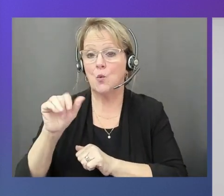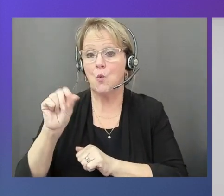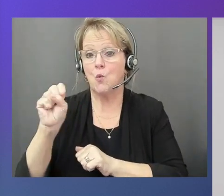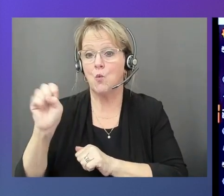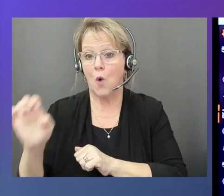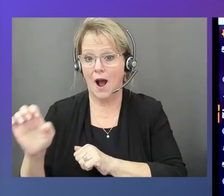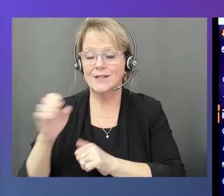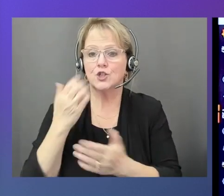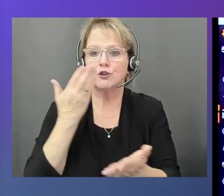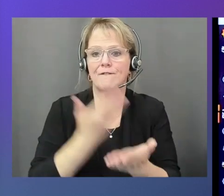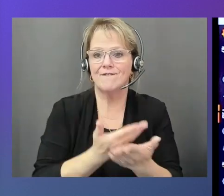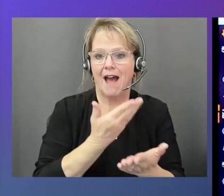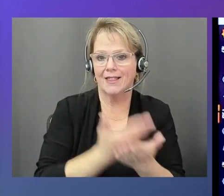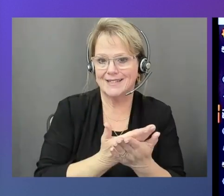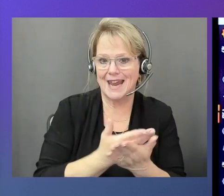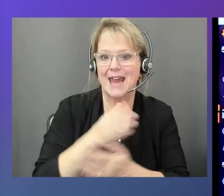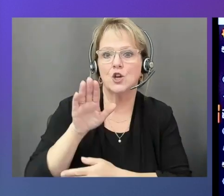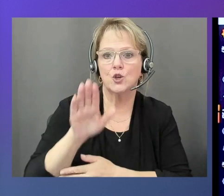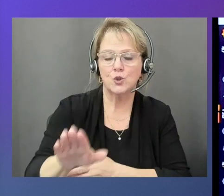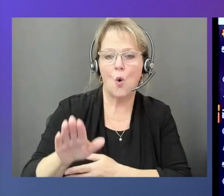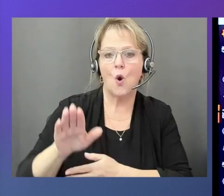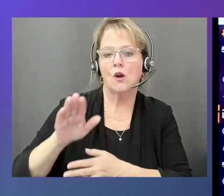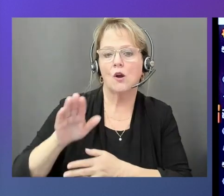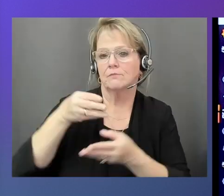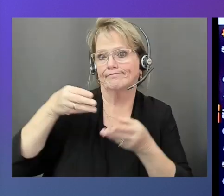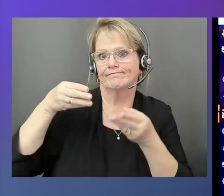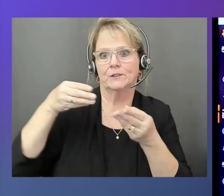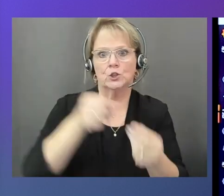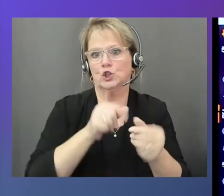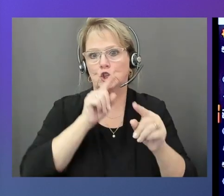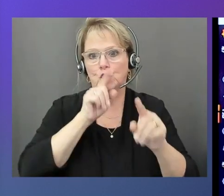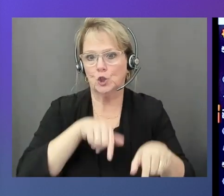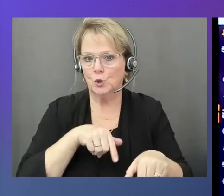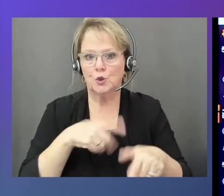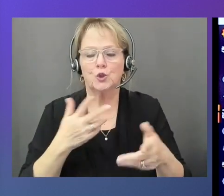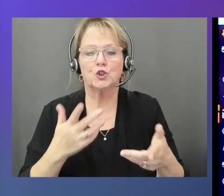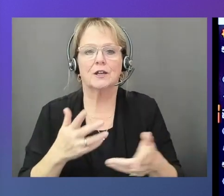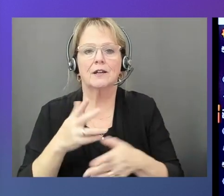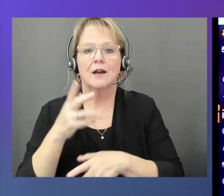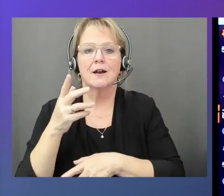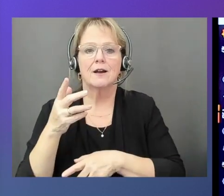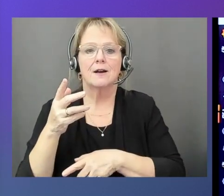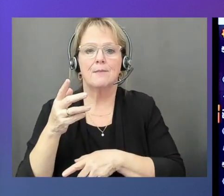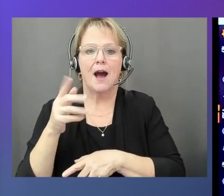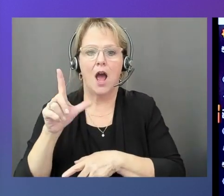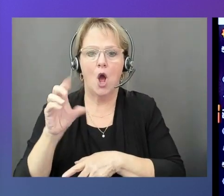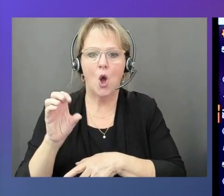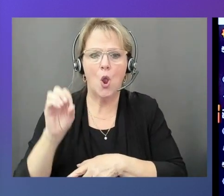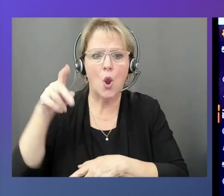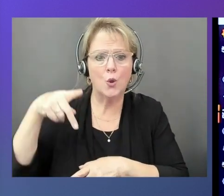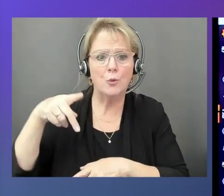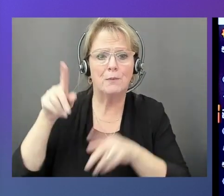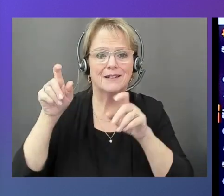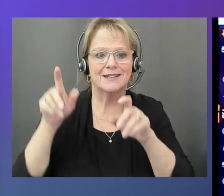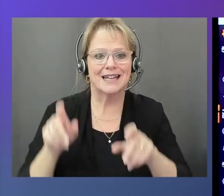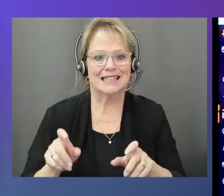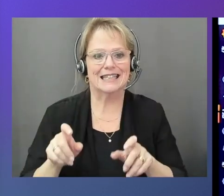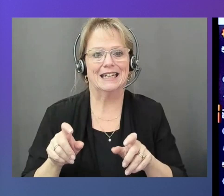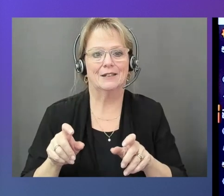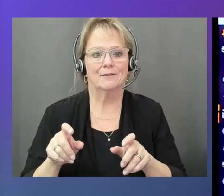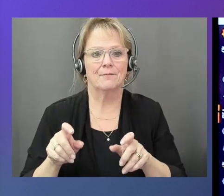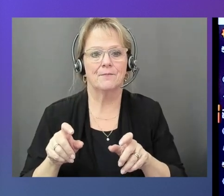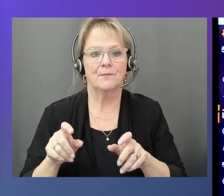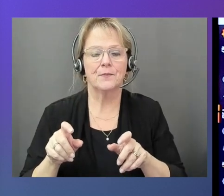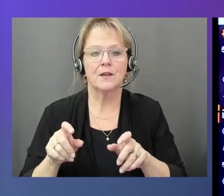by using the hardware in-loop testing. So it's here, you can see the